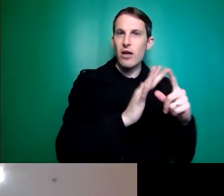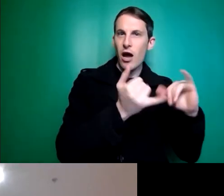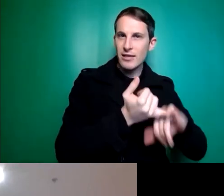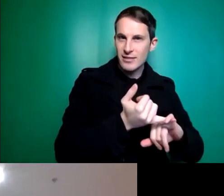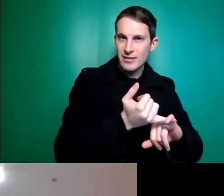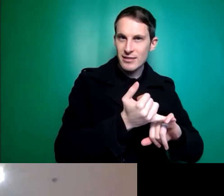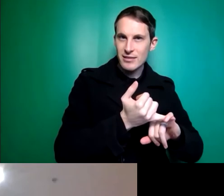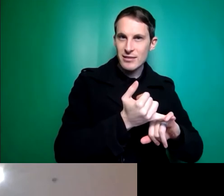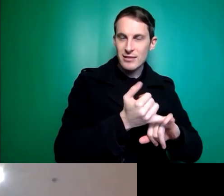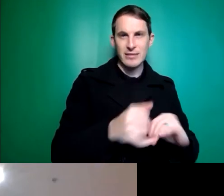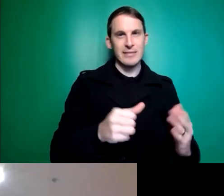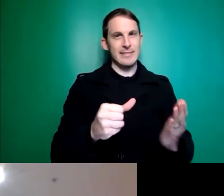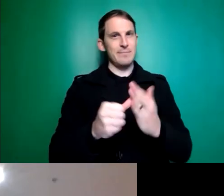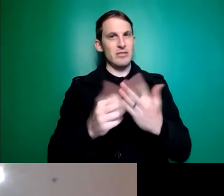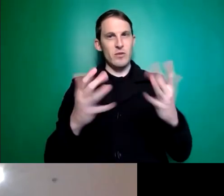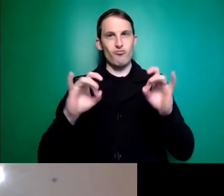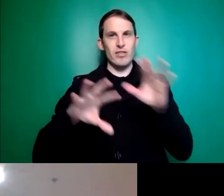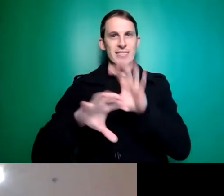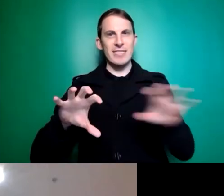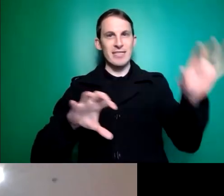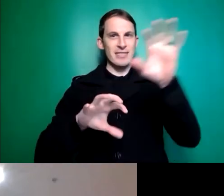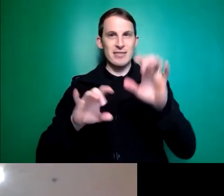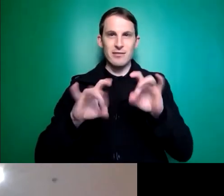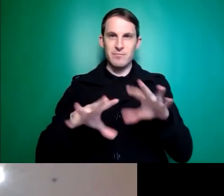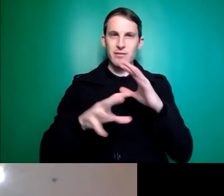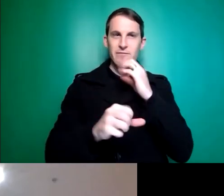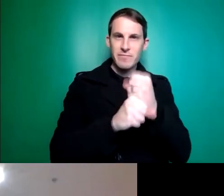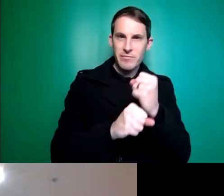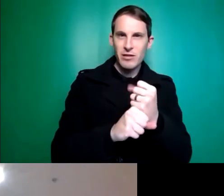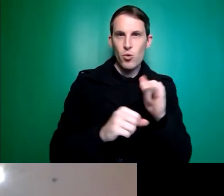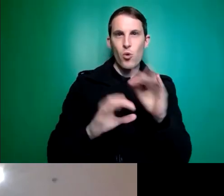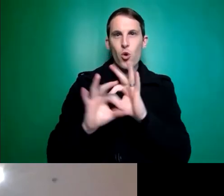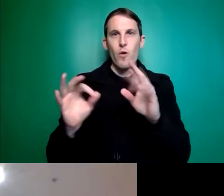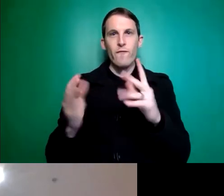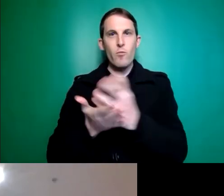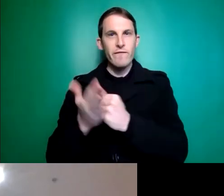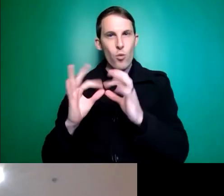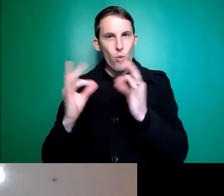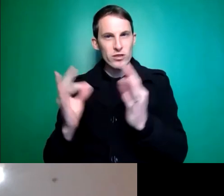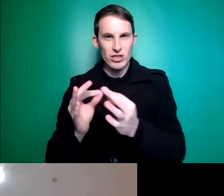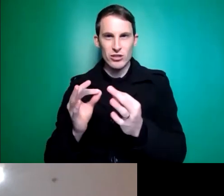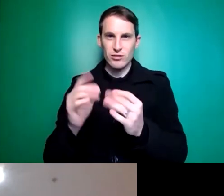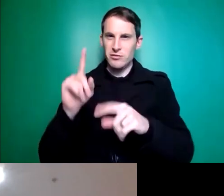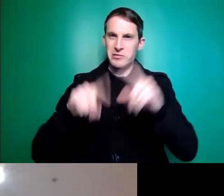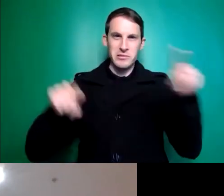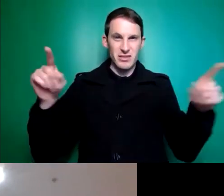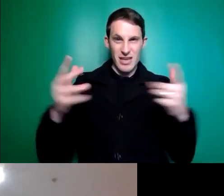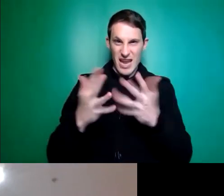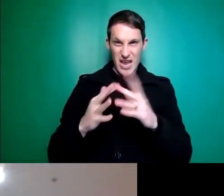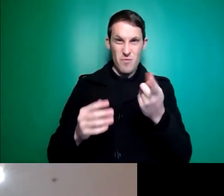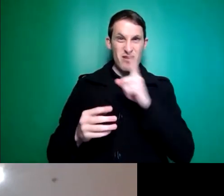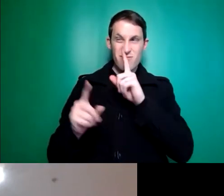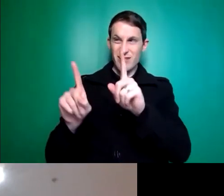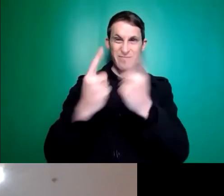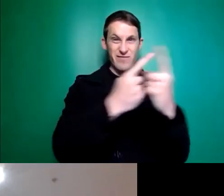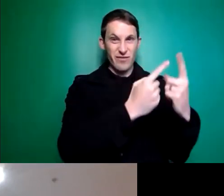across various state and Commonwealth departments as well as not-for-profit organisations. That's really, really confusing for people at